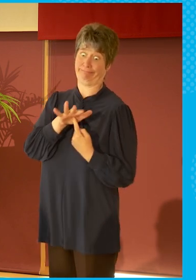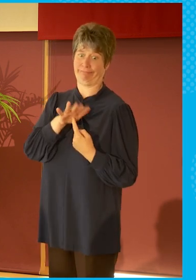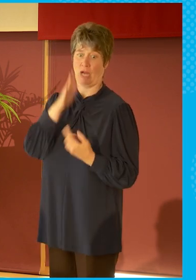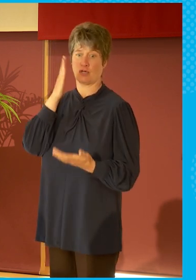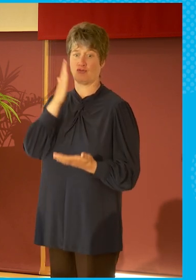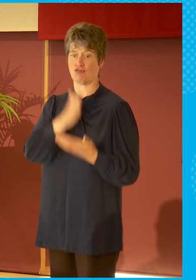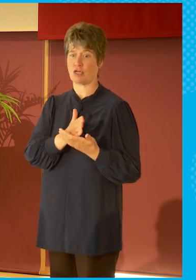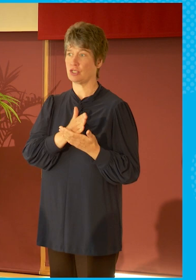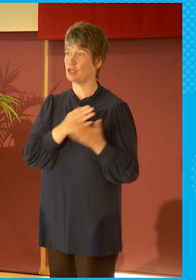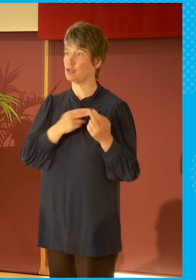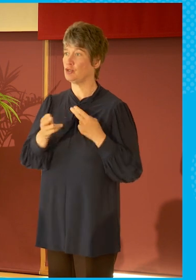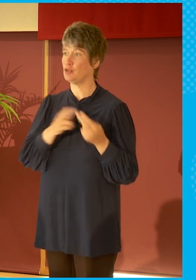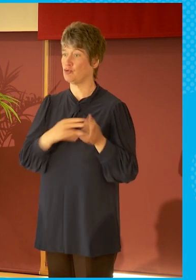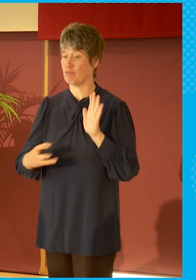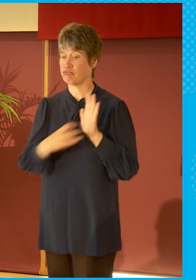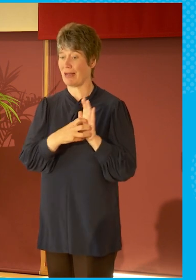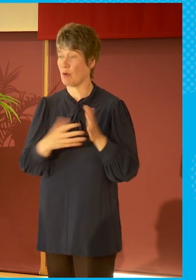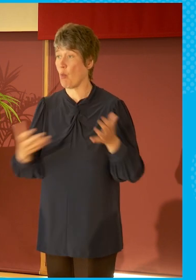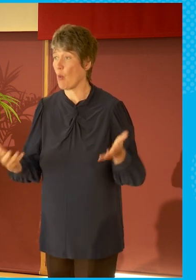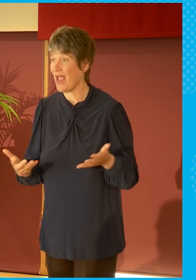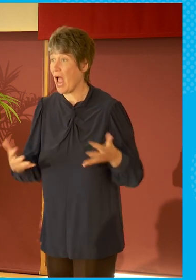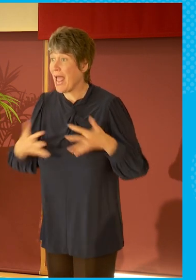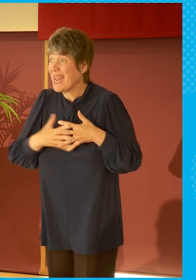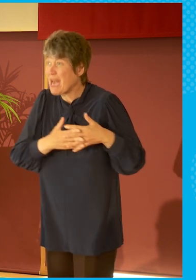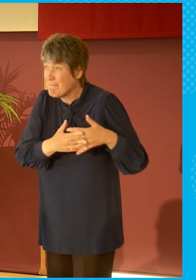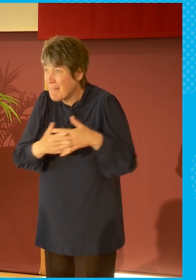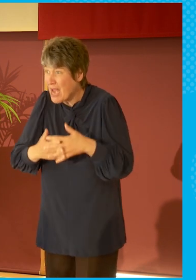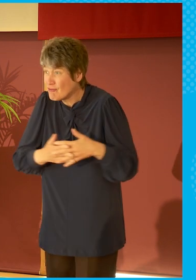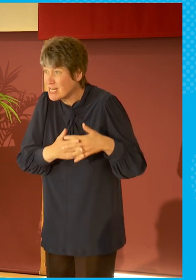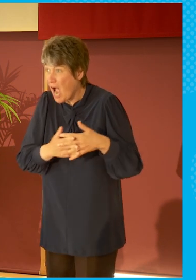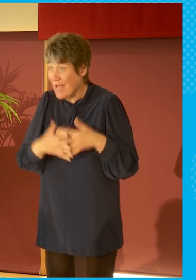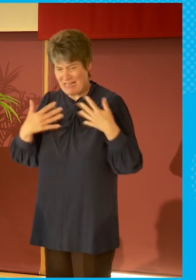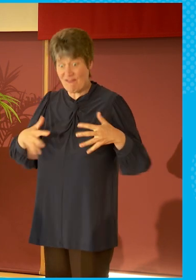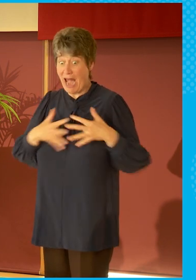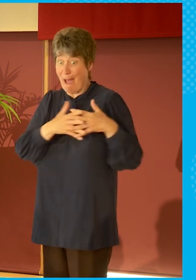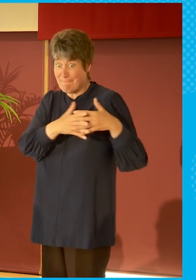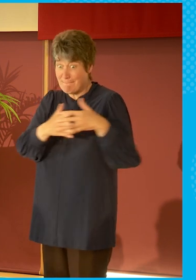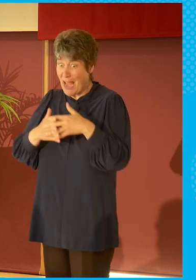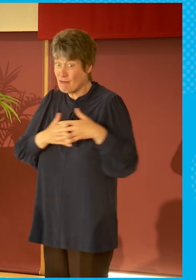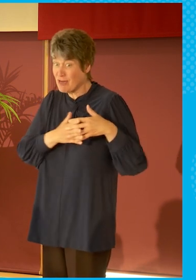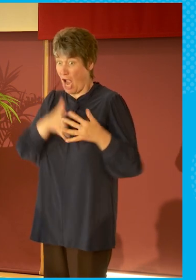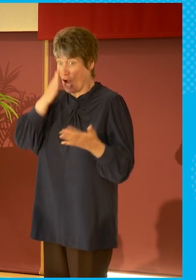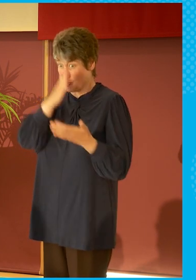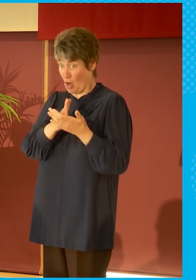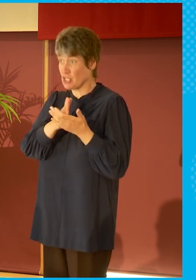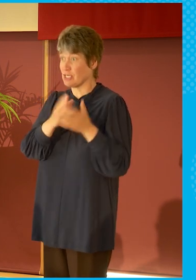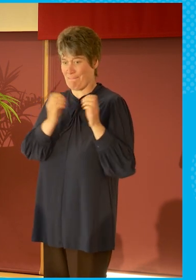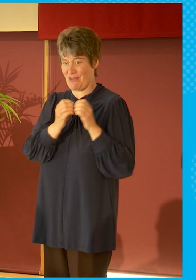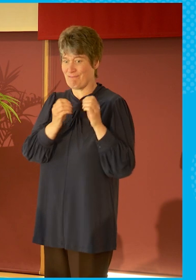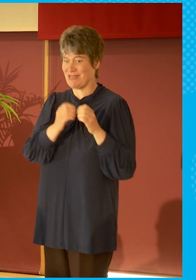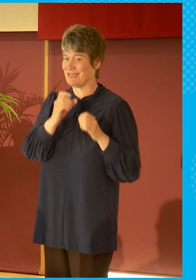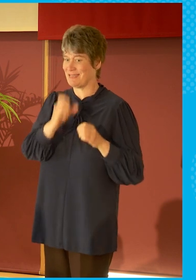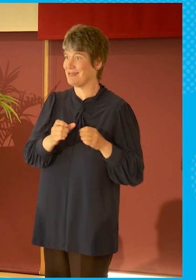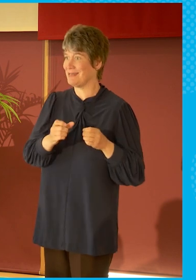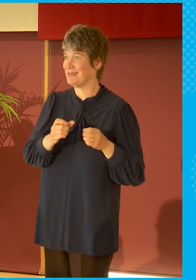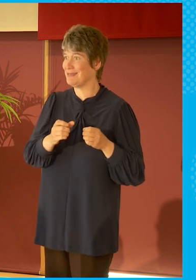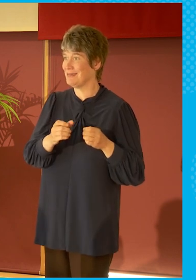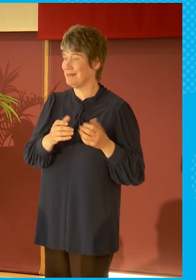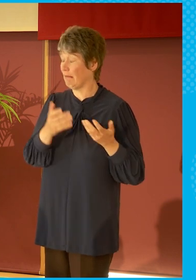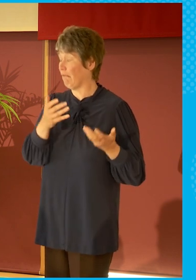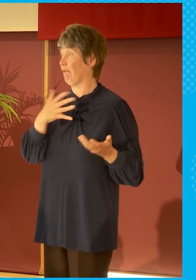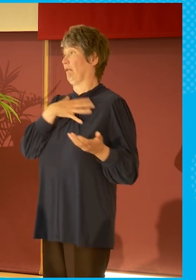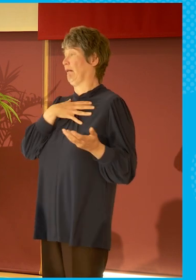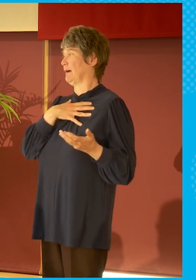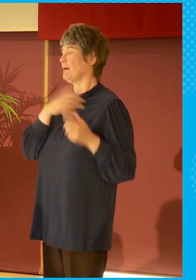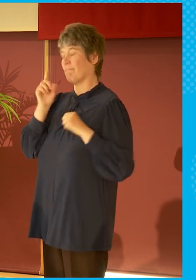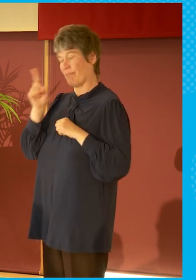of America. And that maybe says more about what's happened to the media in the United States of America than it says about anything else.